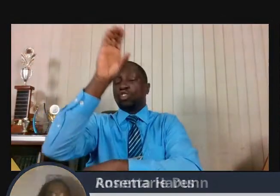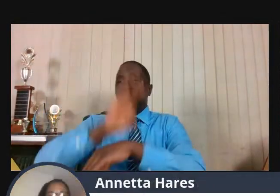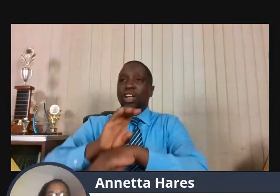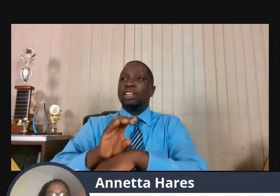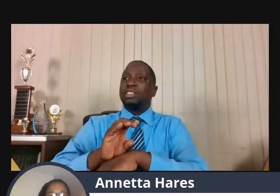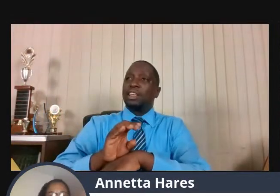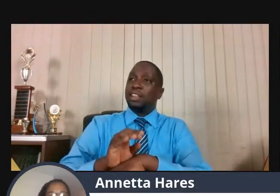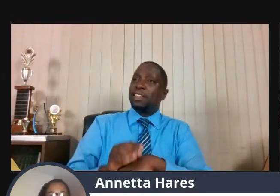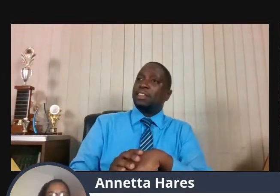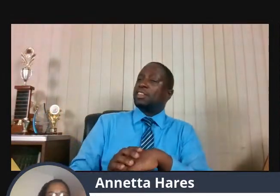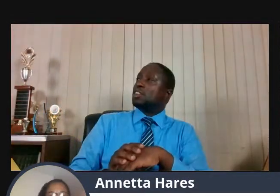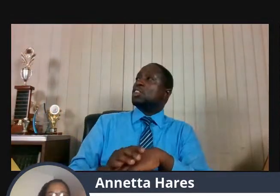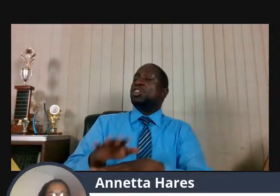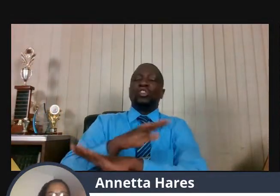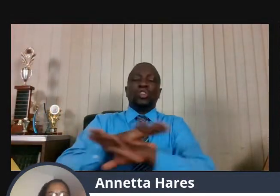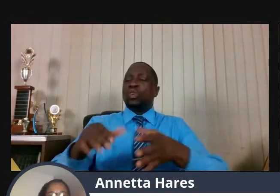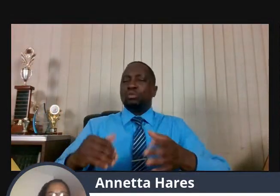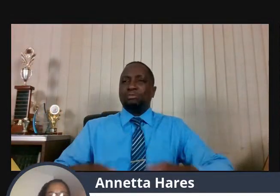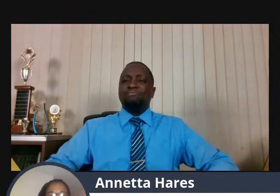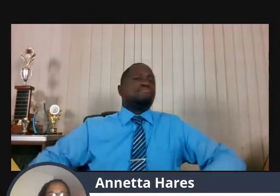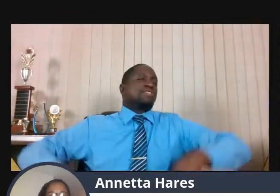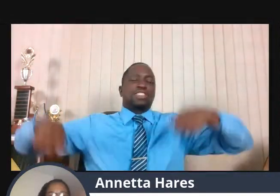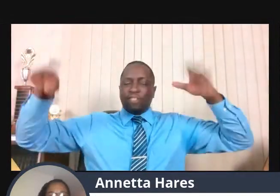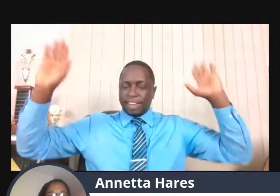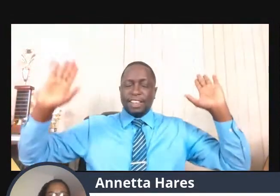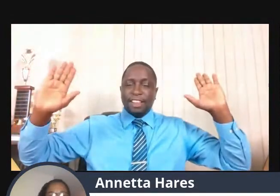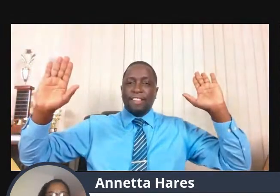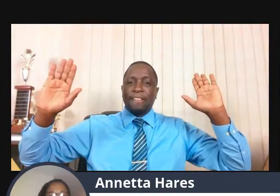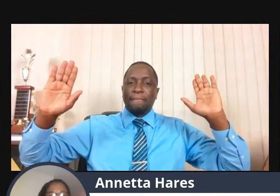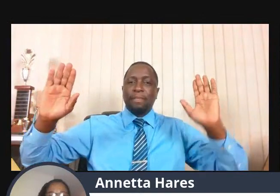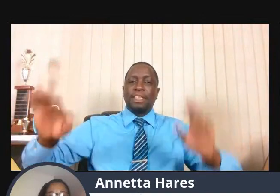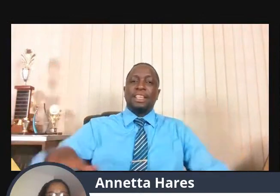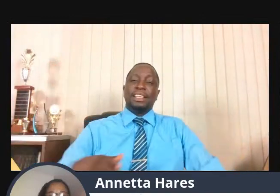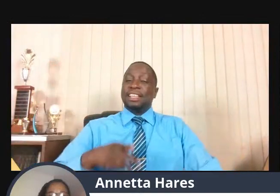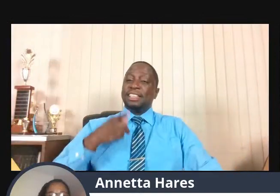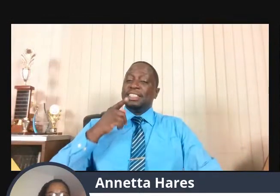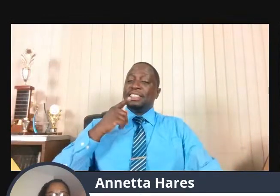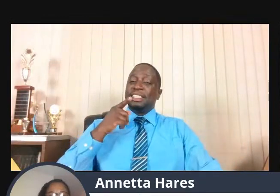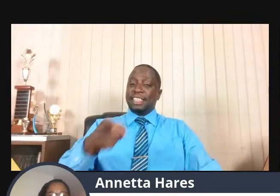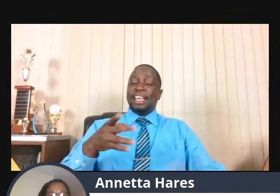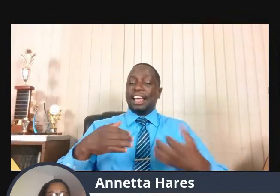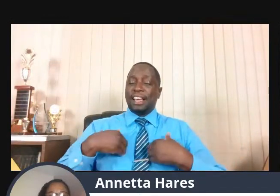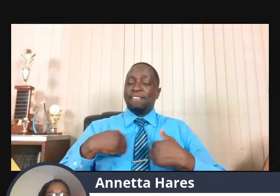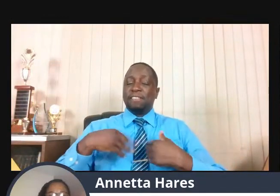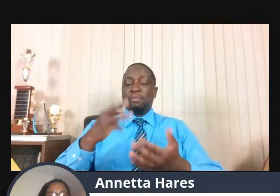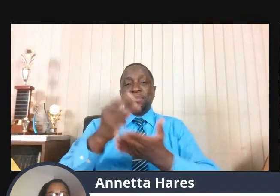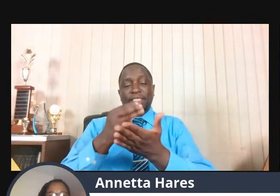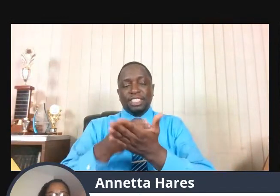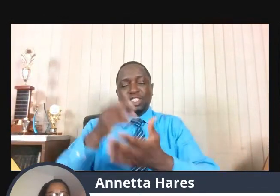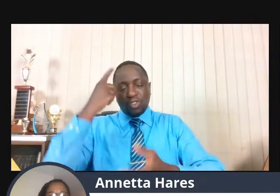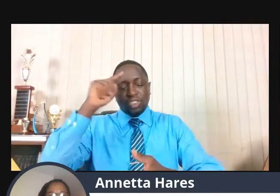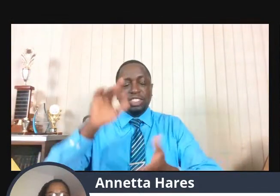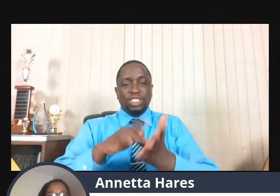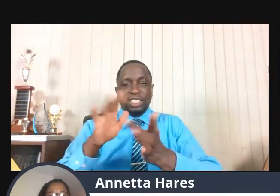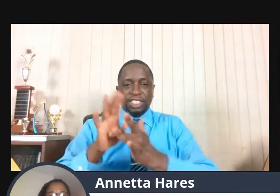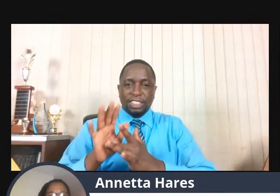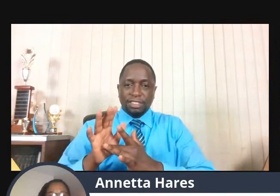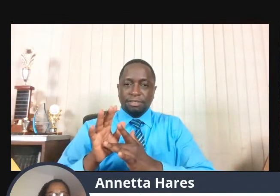Jesus, don't give up. They had a message for him. Now, listen to me, saints. Jesus